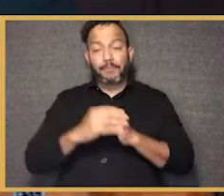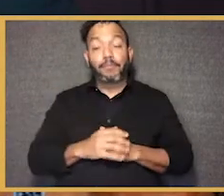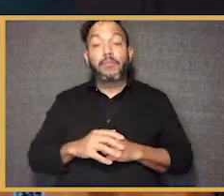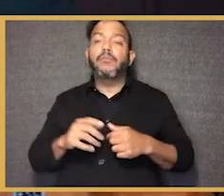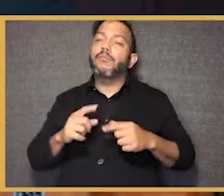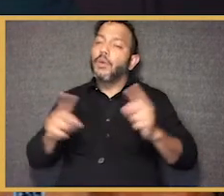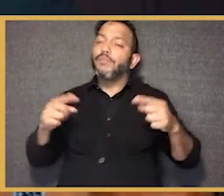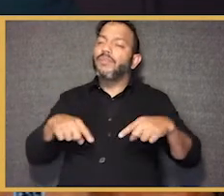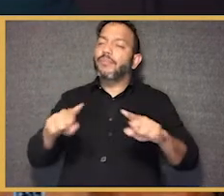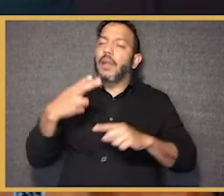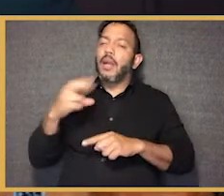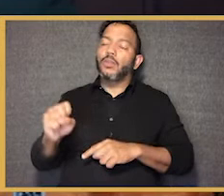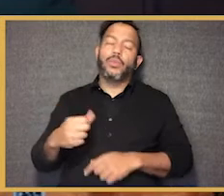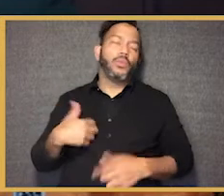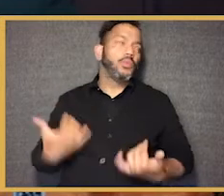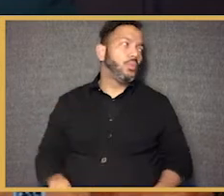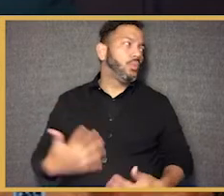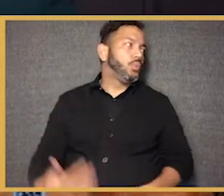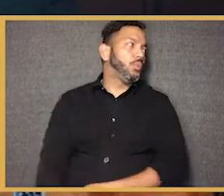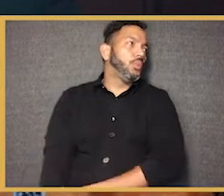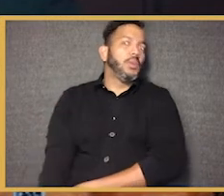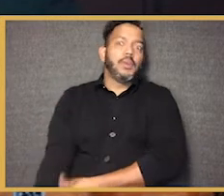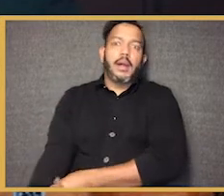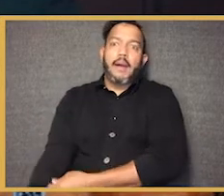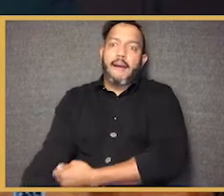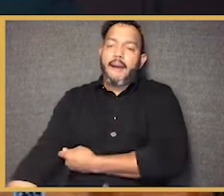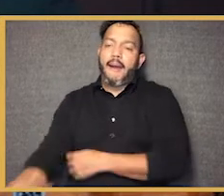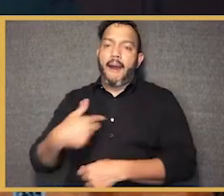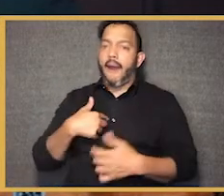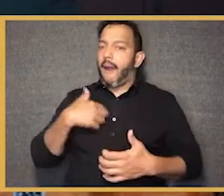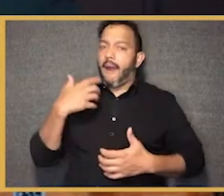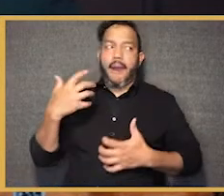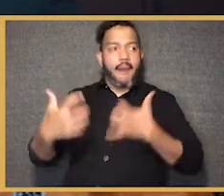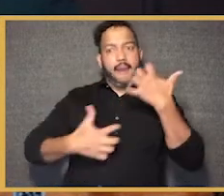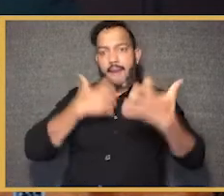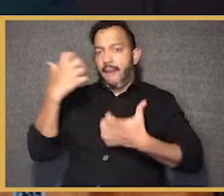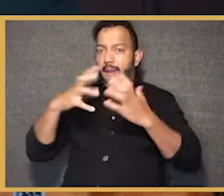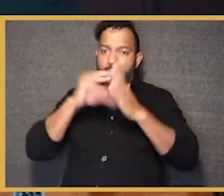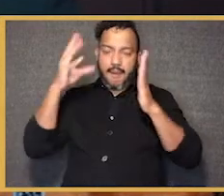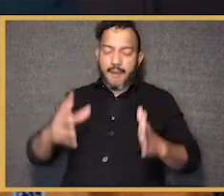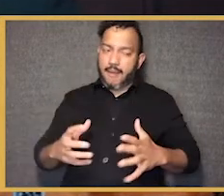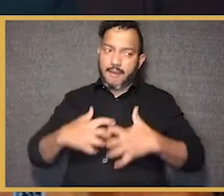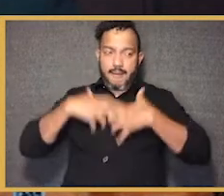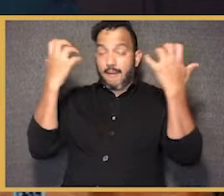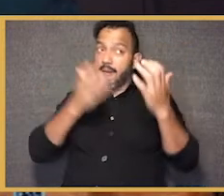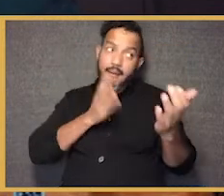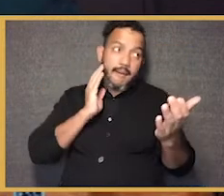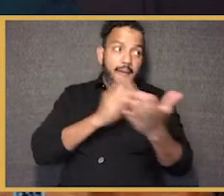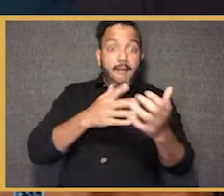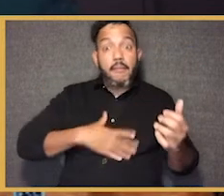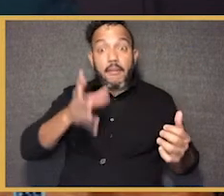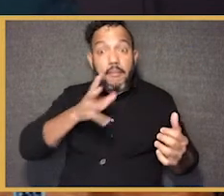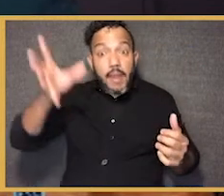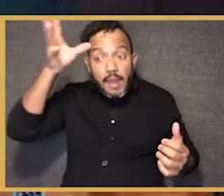like many kids who experienced trauma at young ages, I got in a lot of trouble. You know, I was very angry as a high school